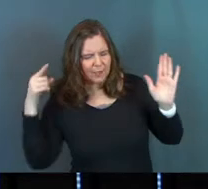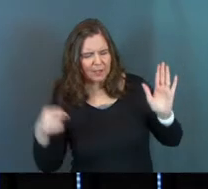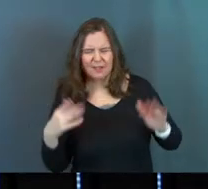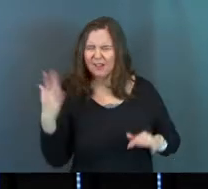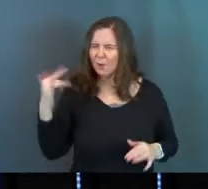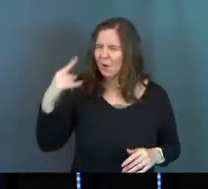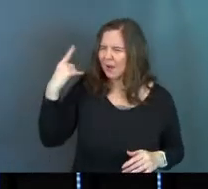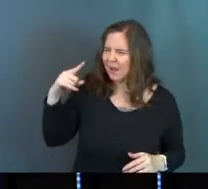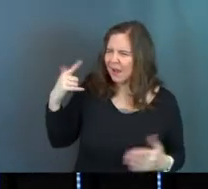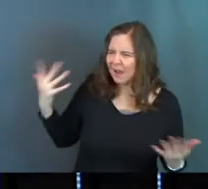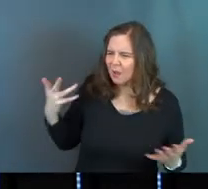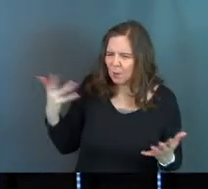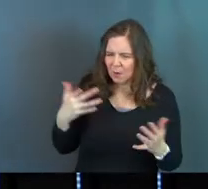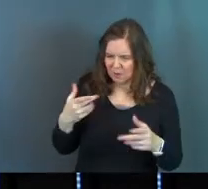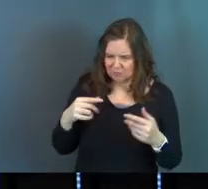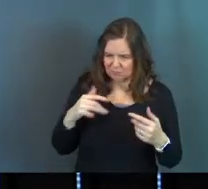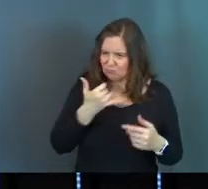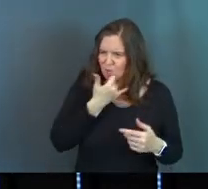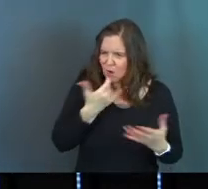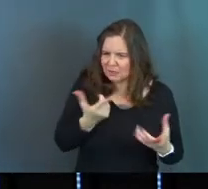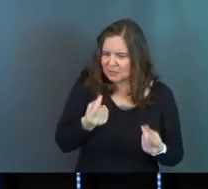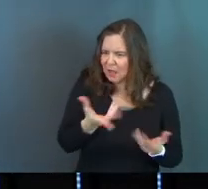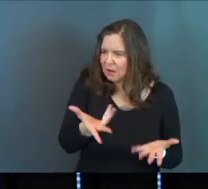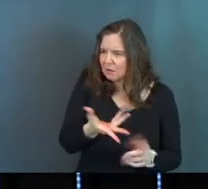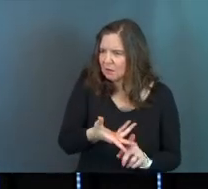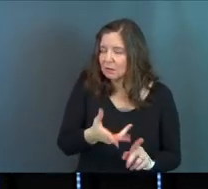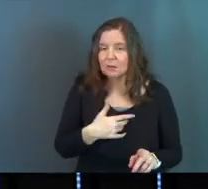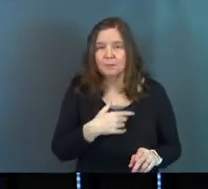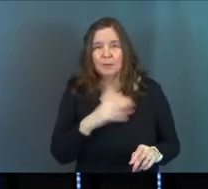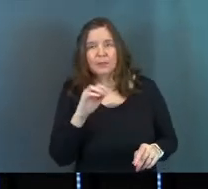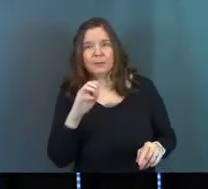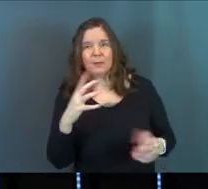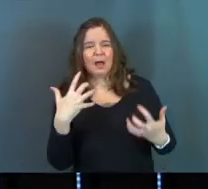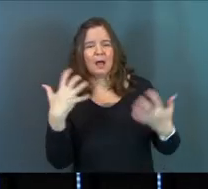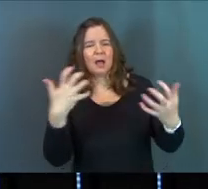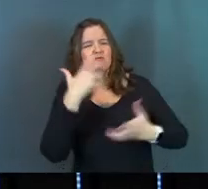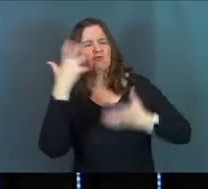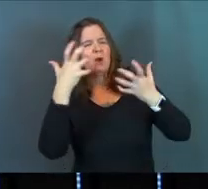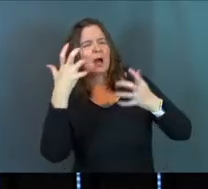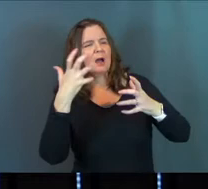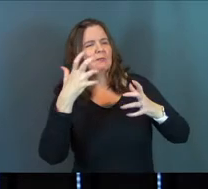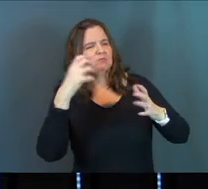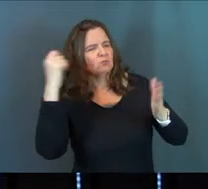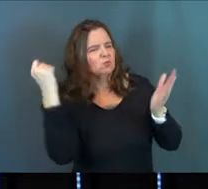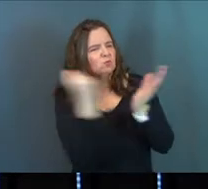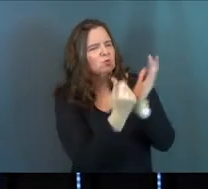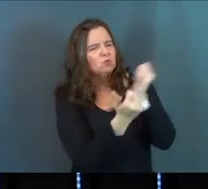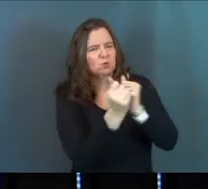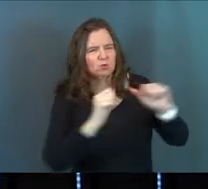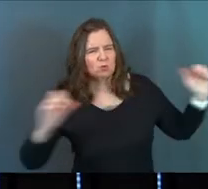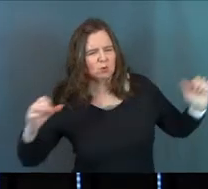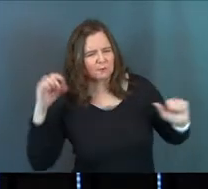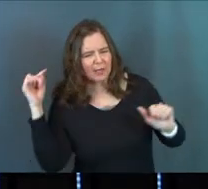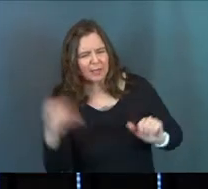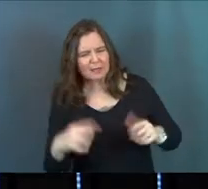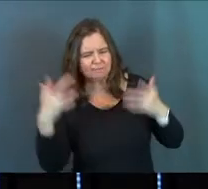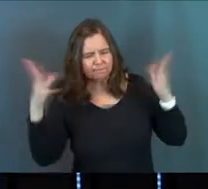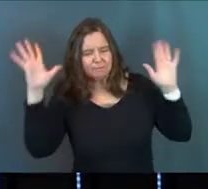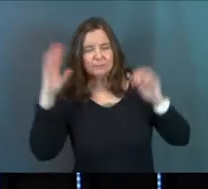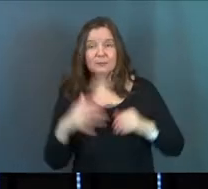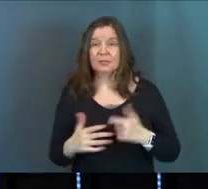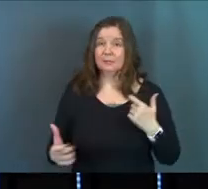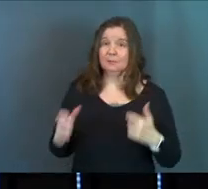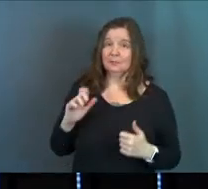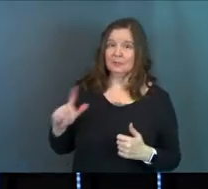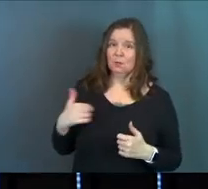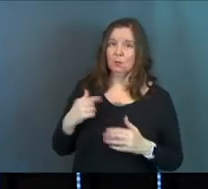Why? Pilate demanded. What crime has he committed? But the mob roared even louder, crucify him. Okay. This is a big deal in